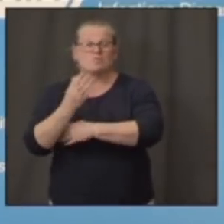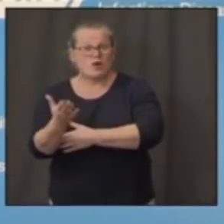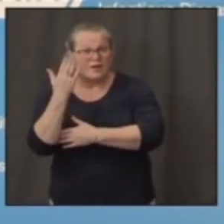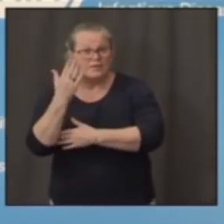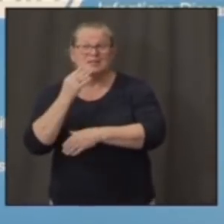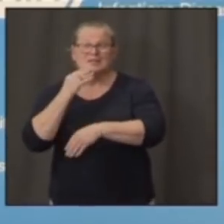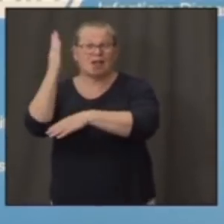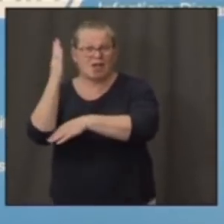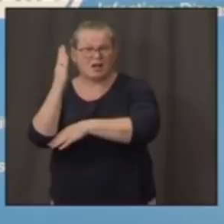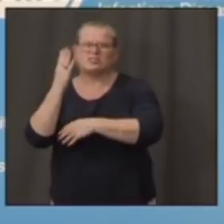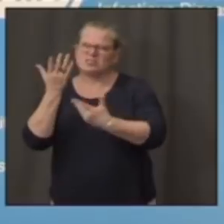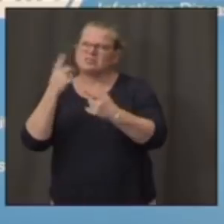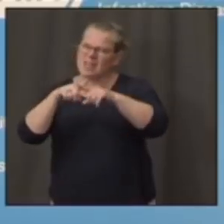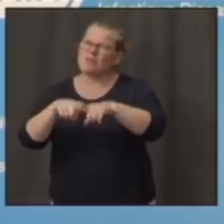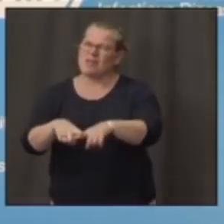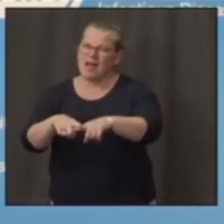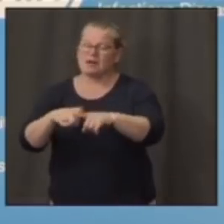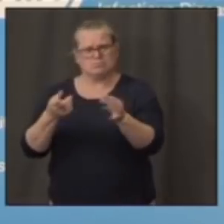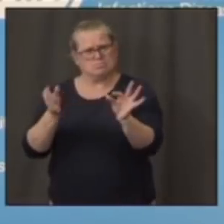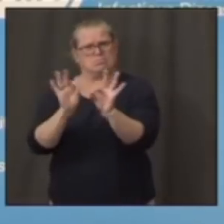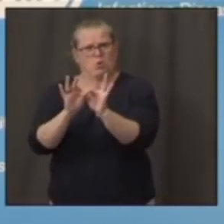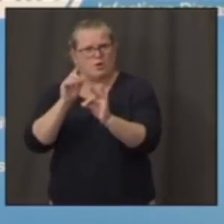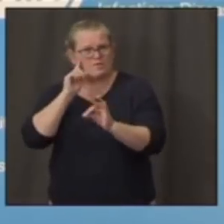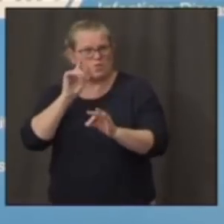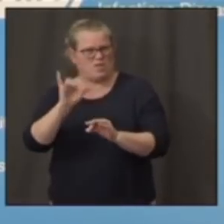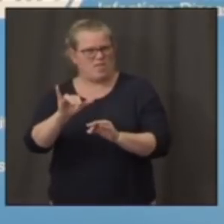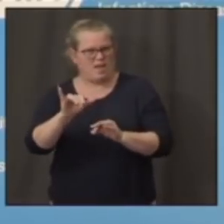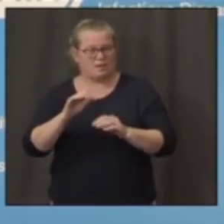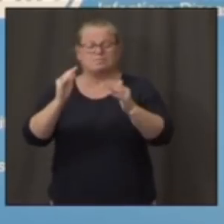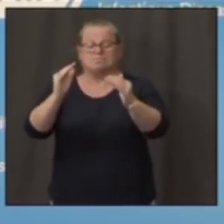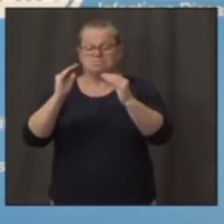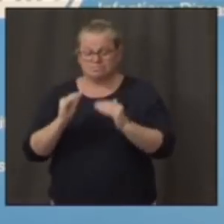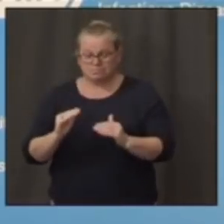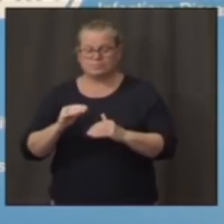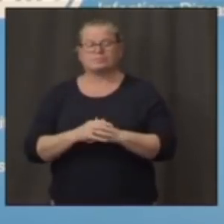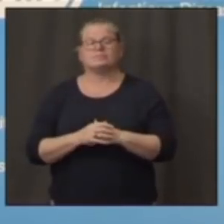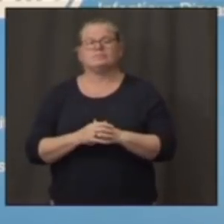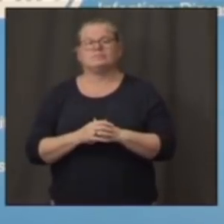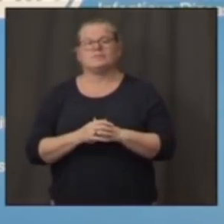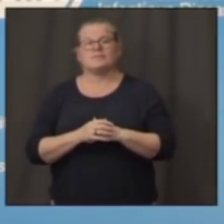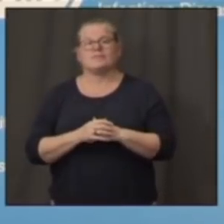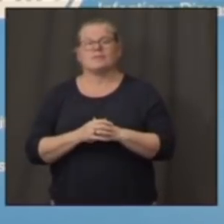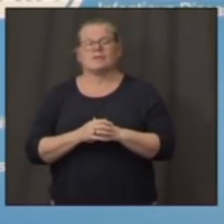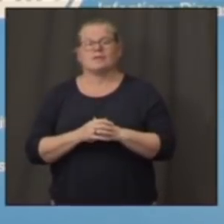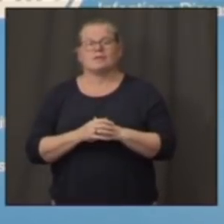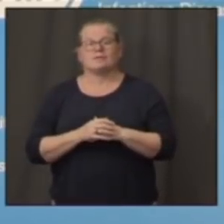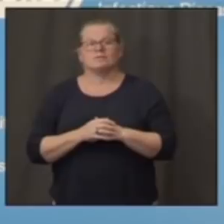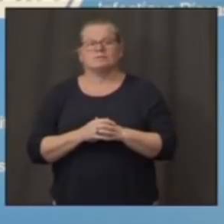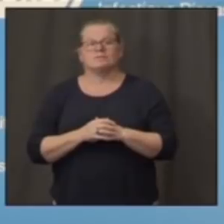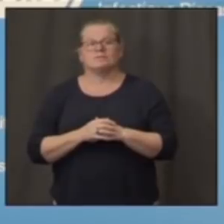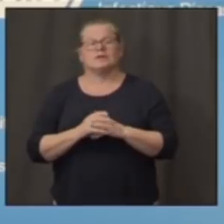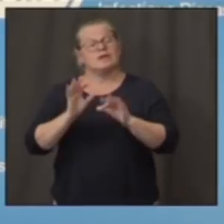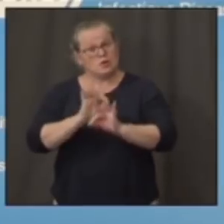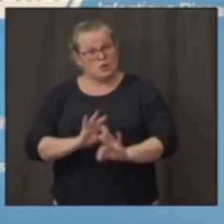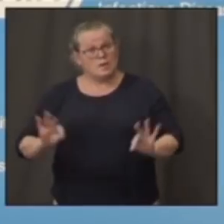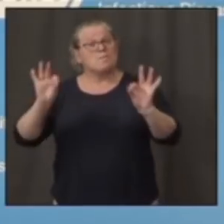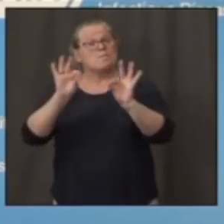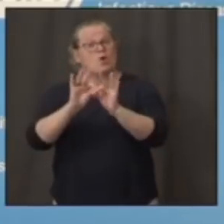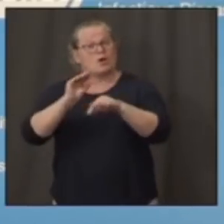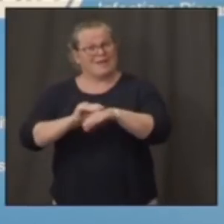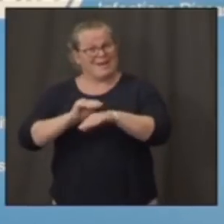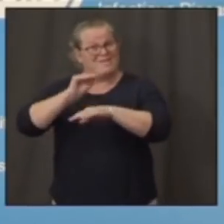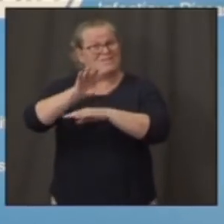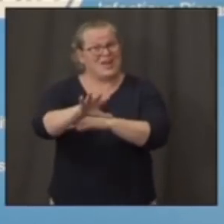nutrition. Number two, there are important negative downstream effects that are